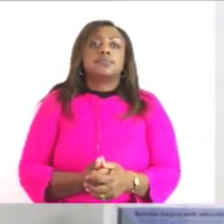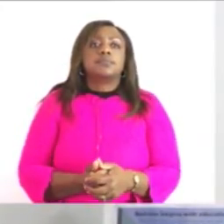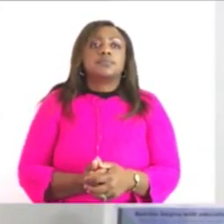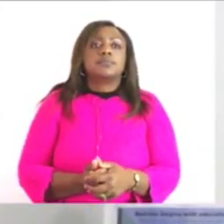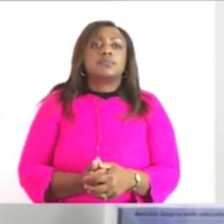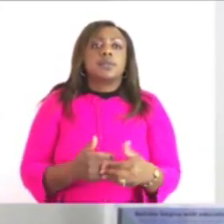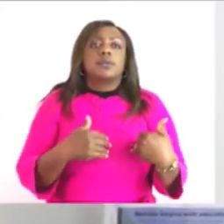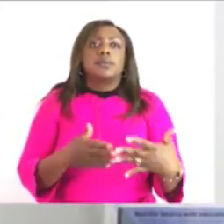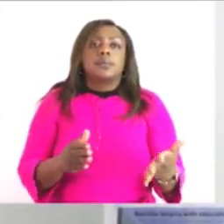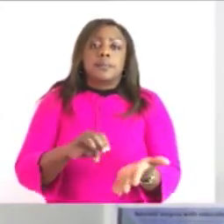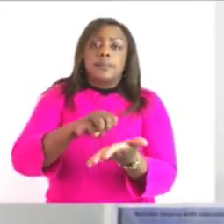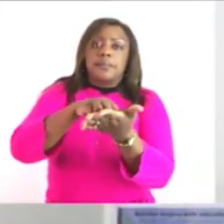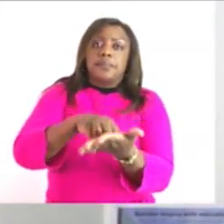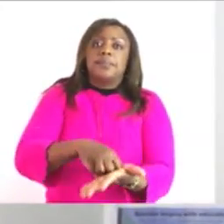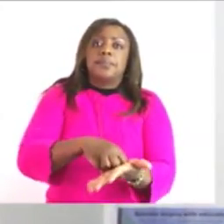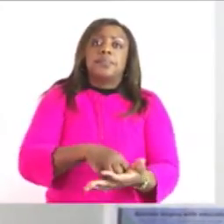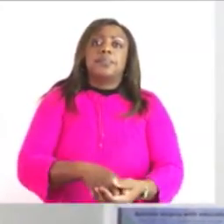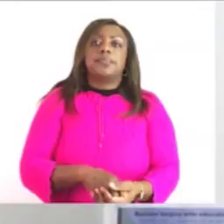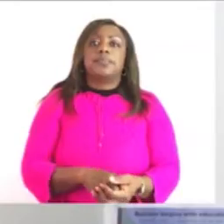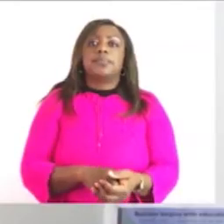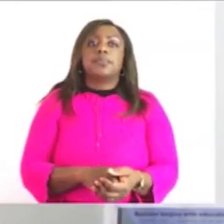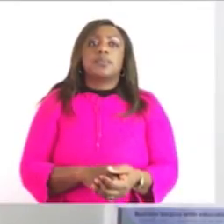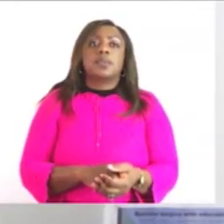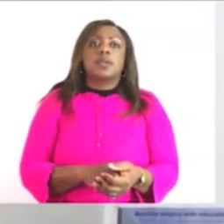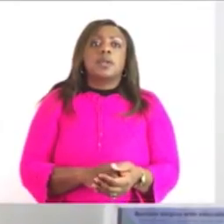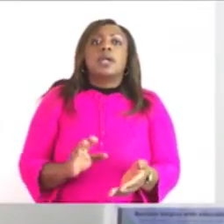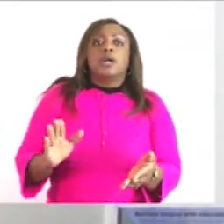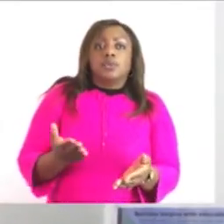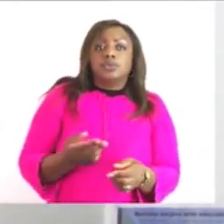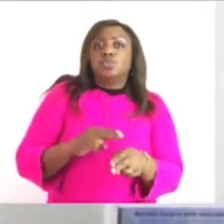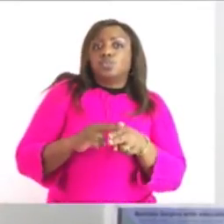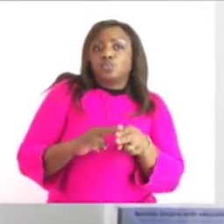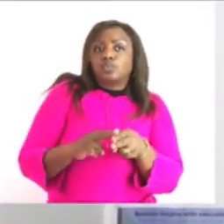to start with mass i would like to do it